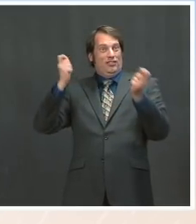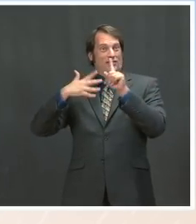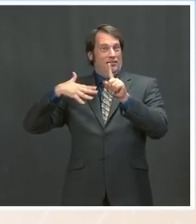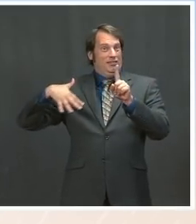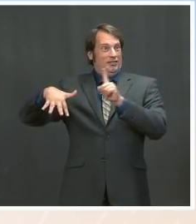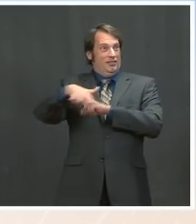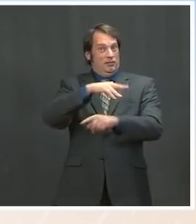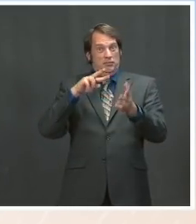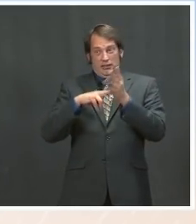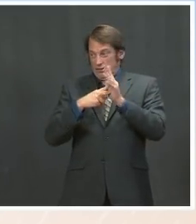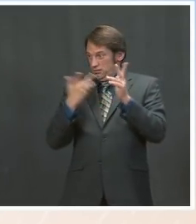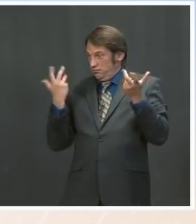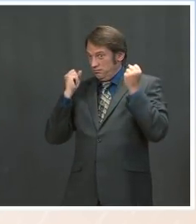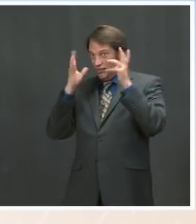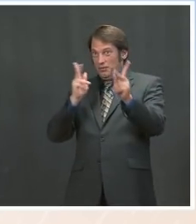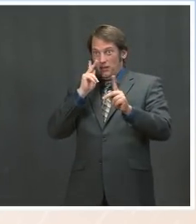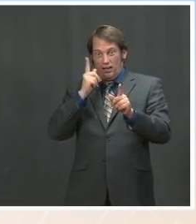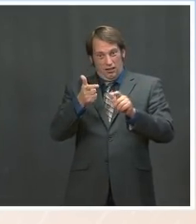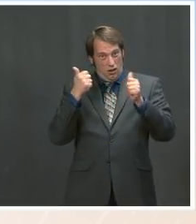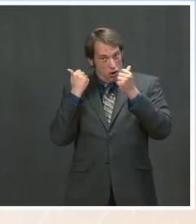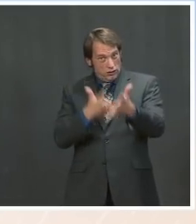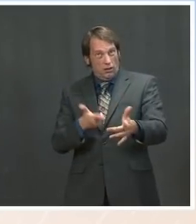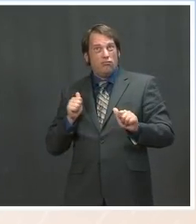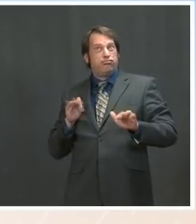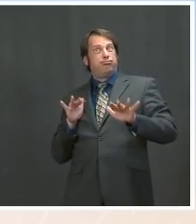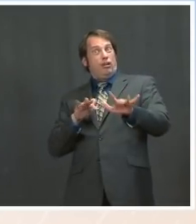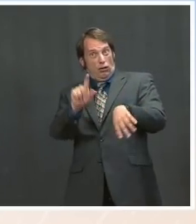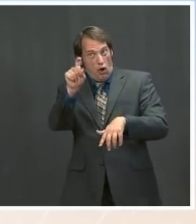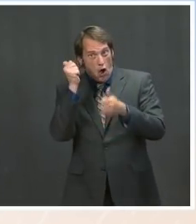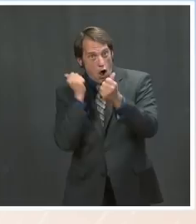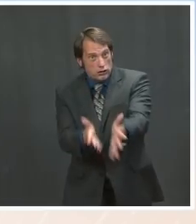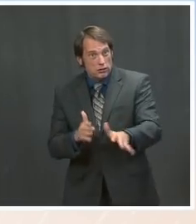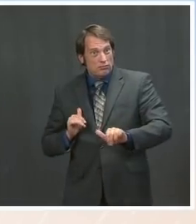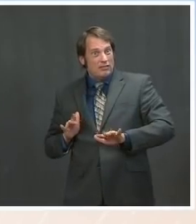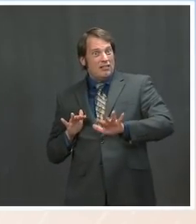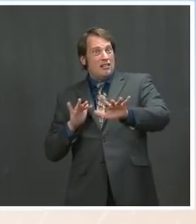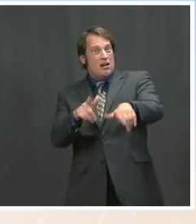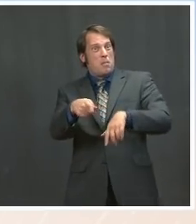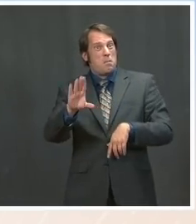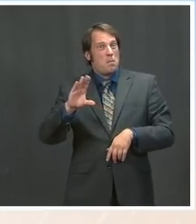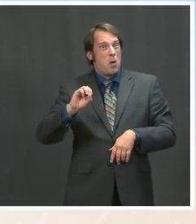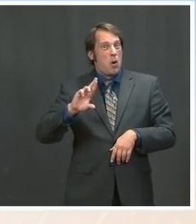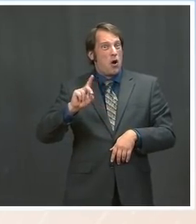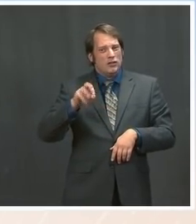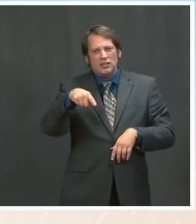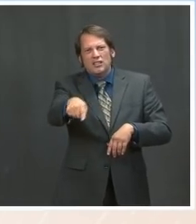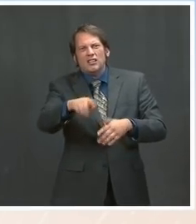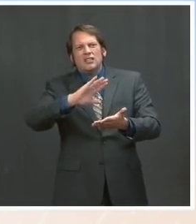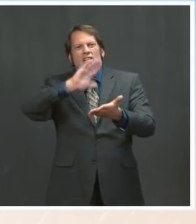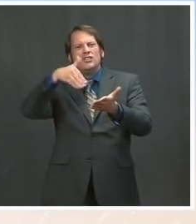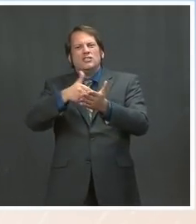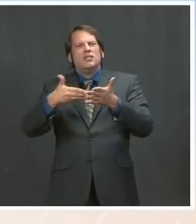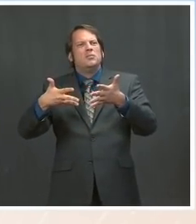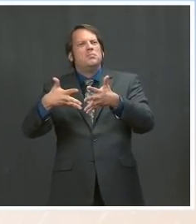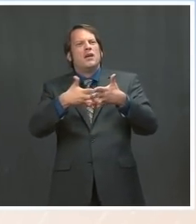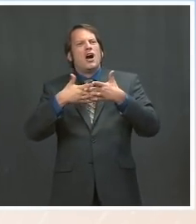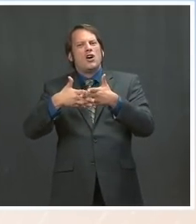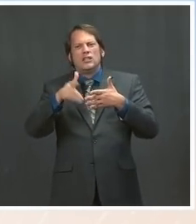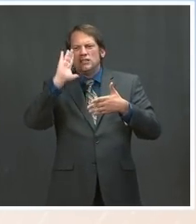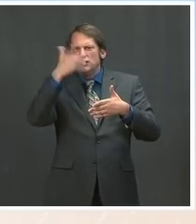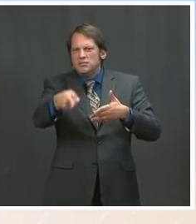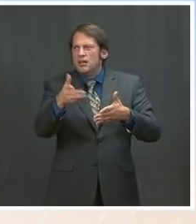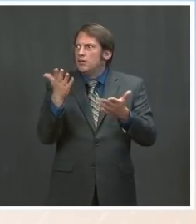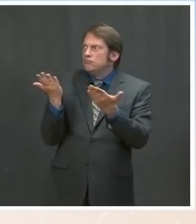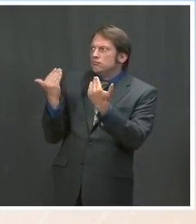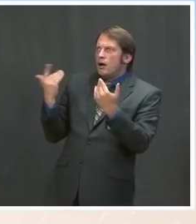But there are no Central American countries that have been invited to the climate summit that the White House is putting on. Is